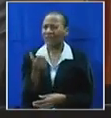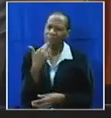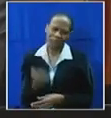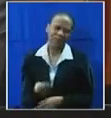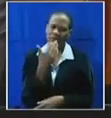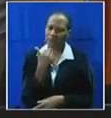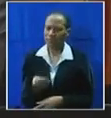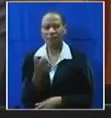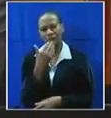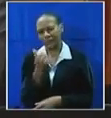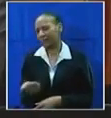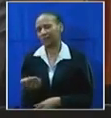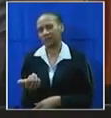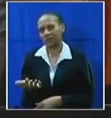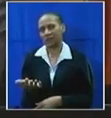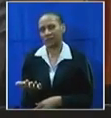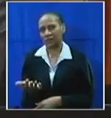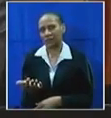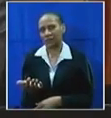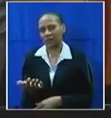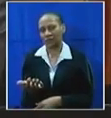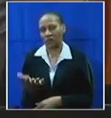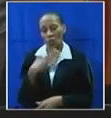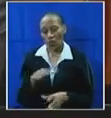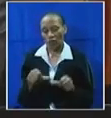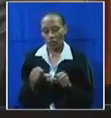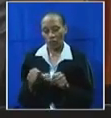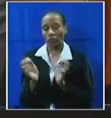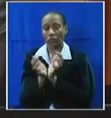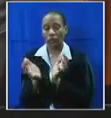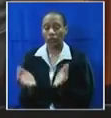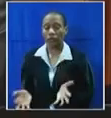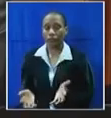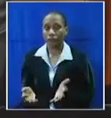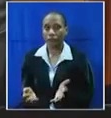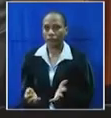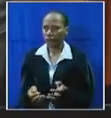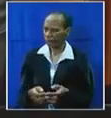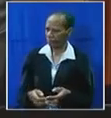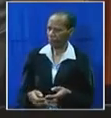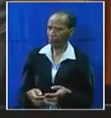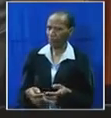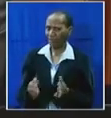please indicate so that we can proceed. Is it unparliamentary to say you are a fool?